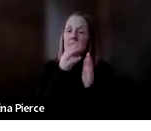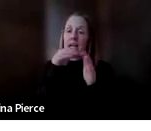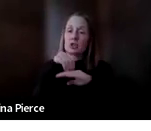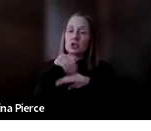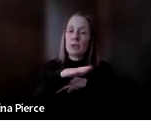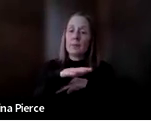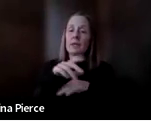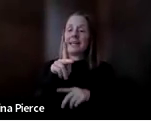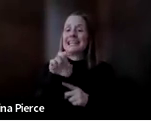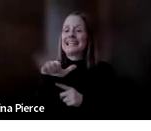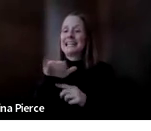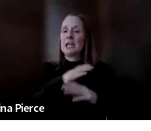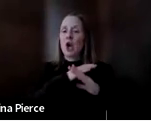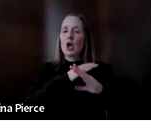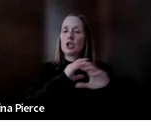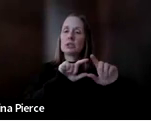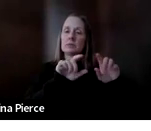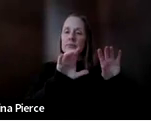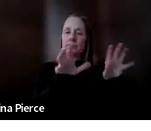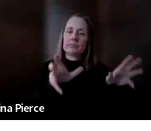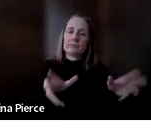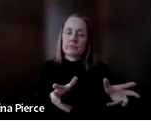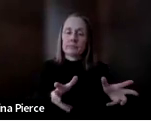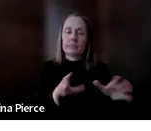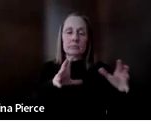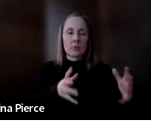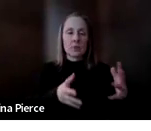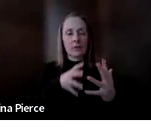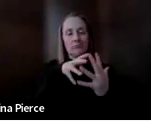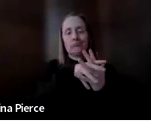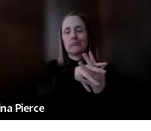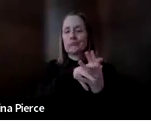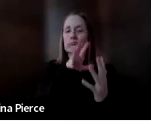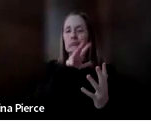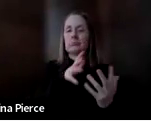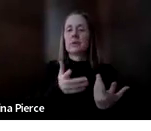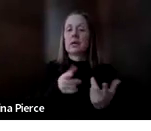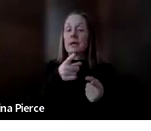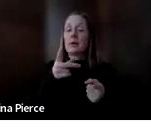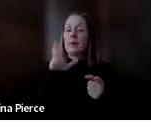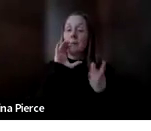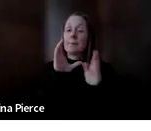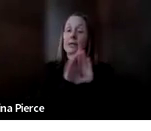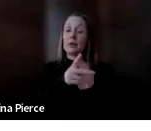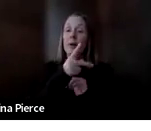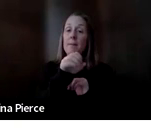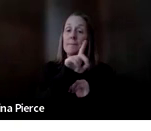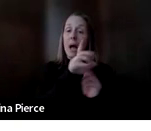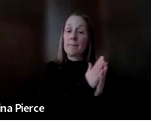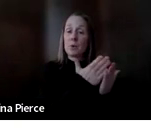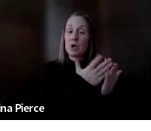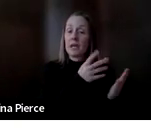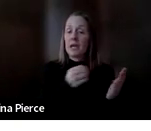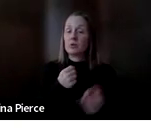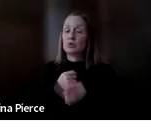Michigan schools. So on this page, I do have a picture of a POD book and two of our custom key